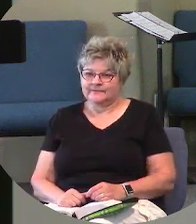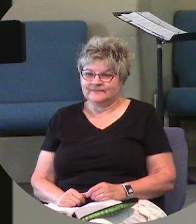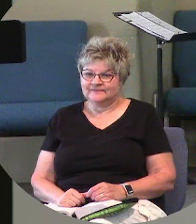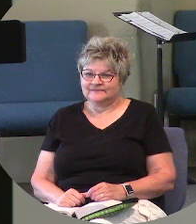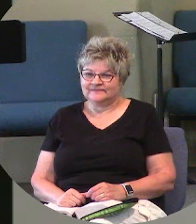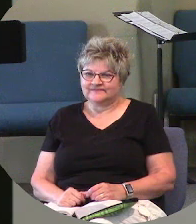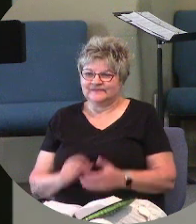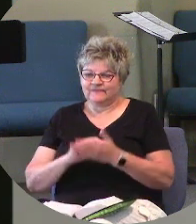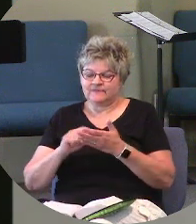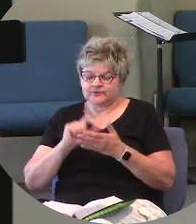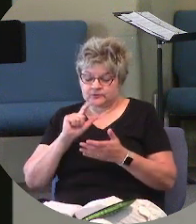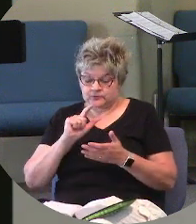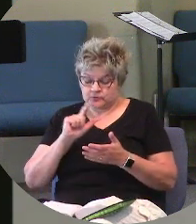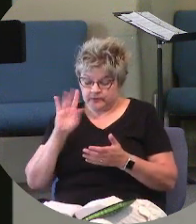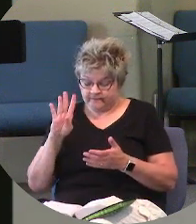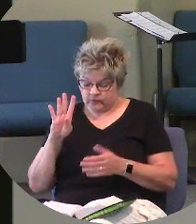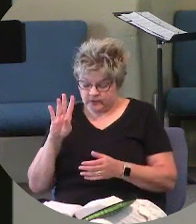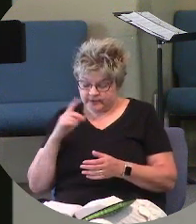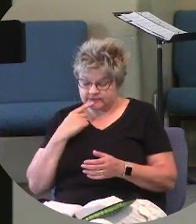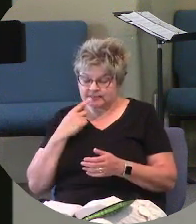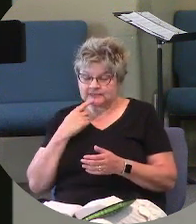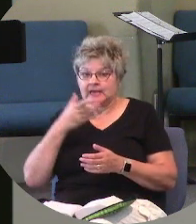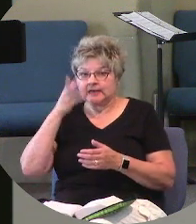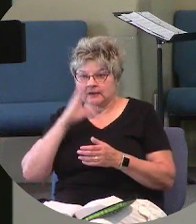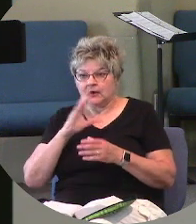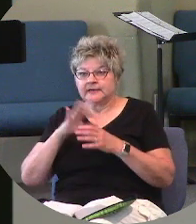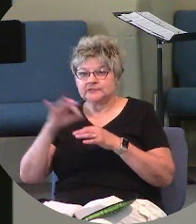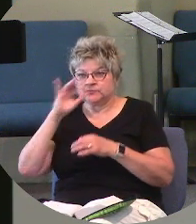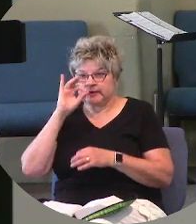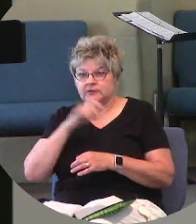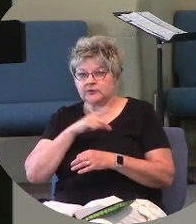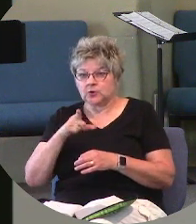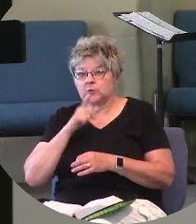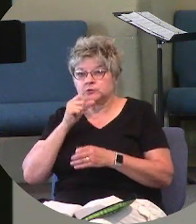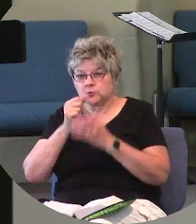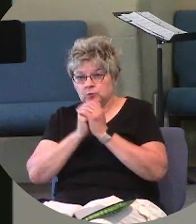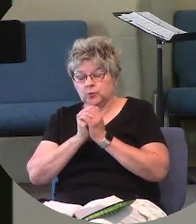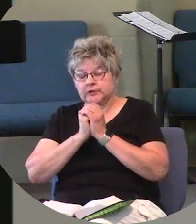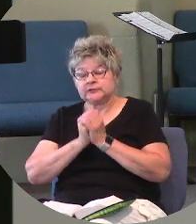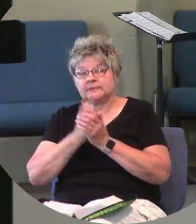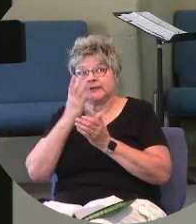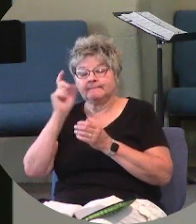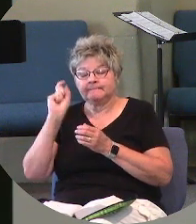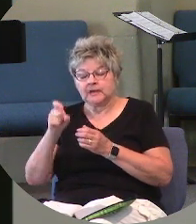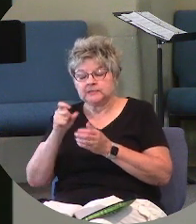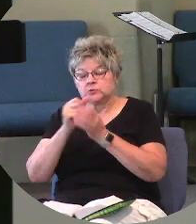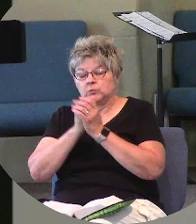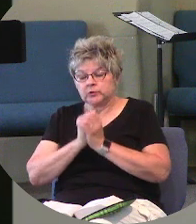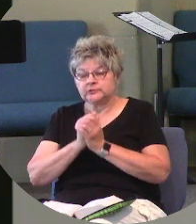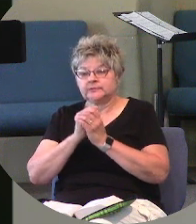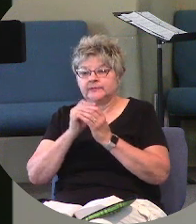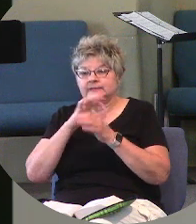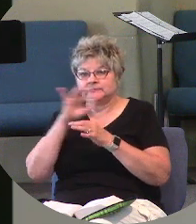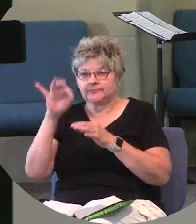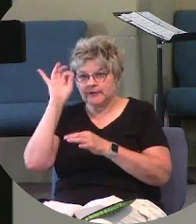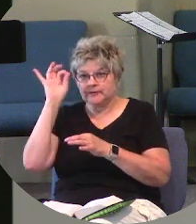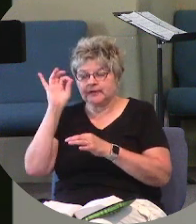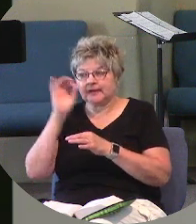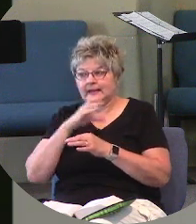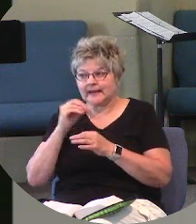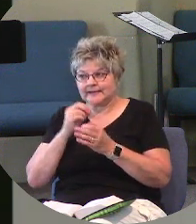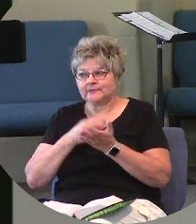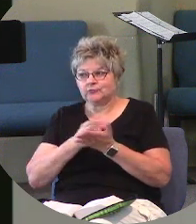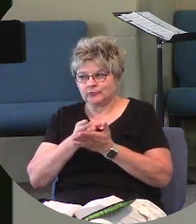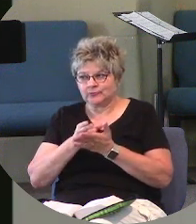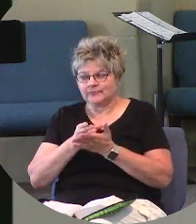Verse 24 again says God is spirit and those who worship Him must worship in spirit and truth. So we've got